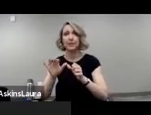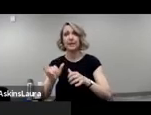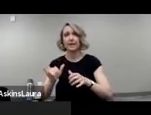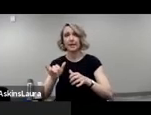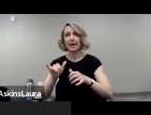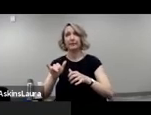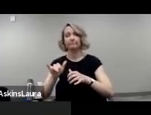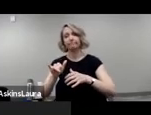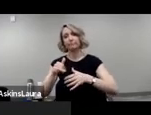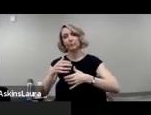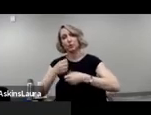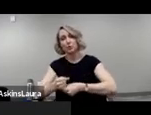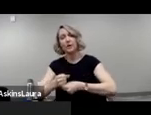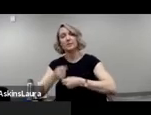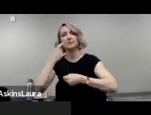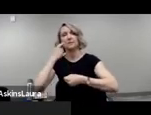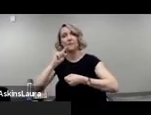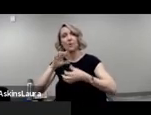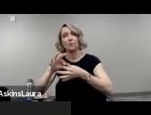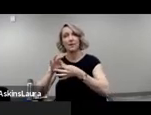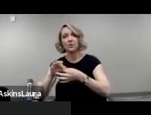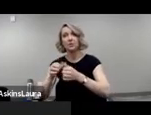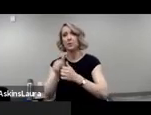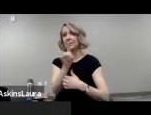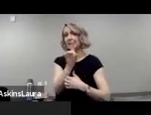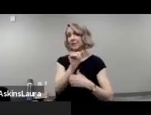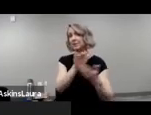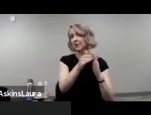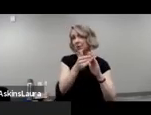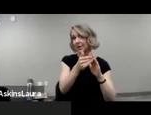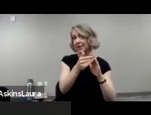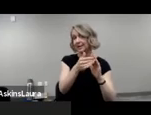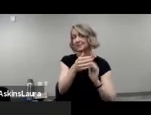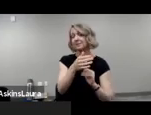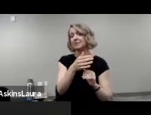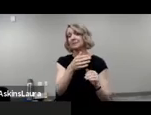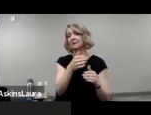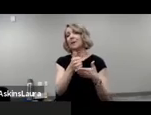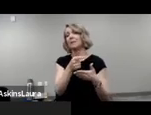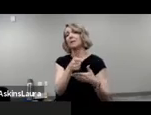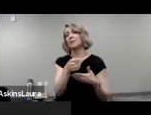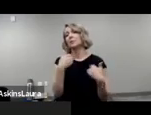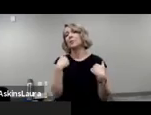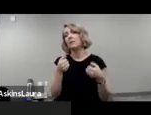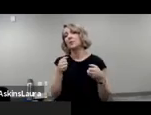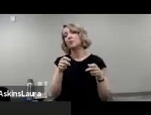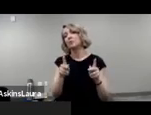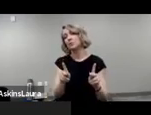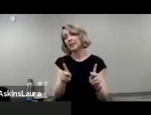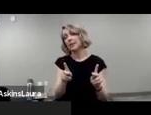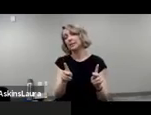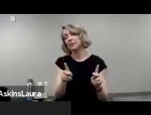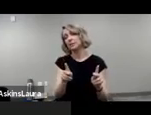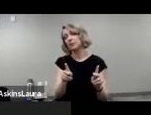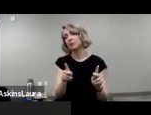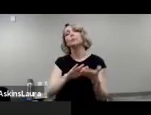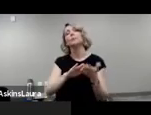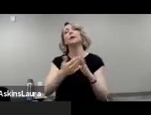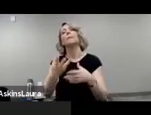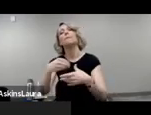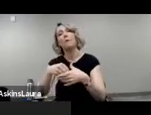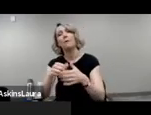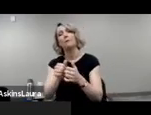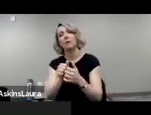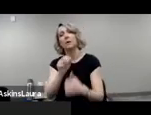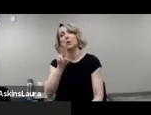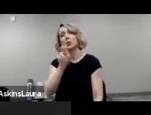with the disabled community with opportunities to get involved with